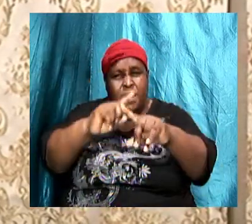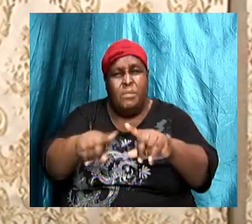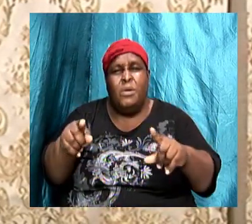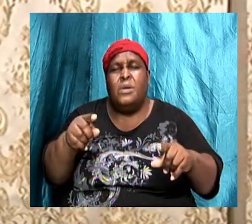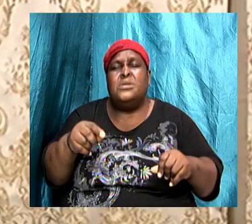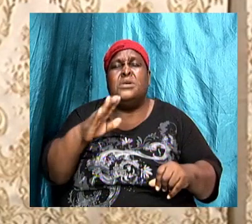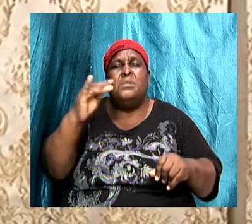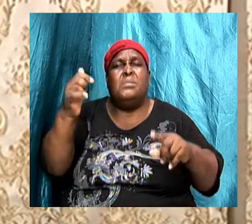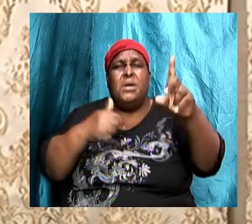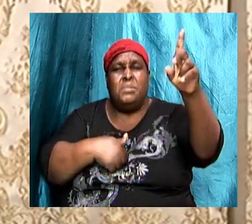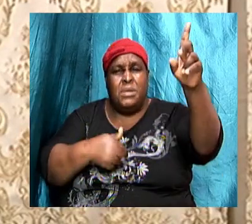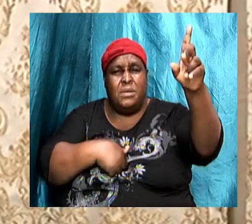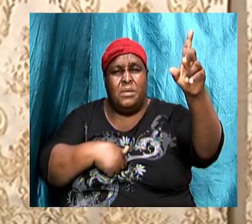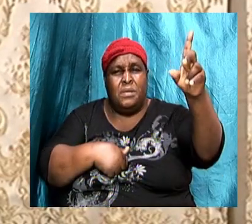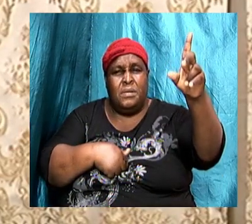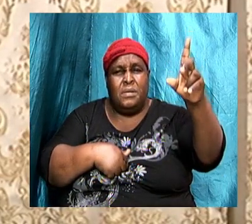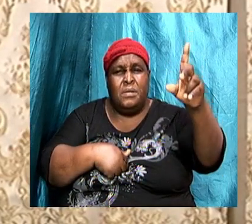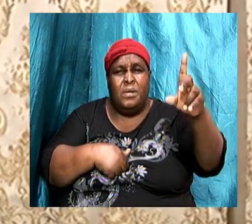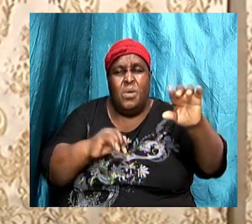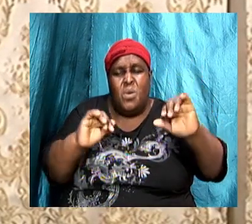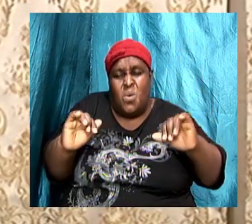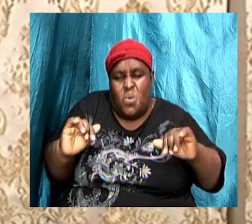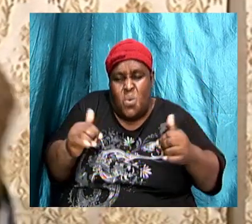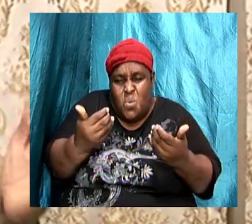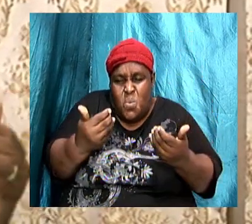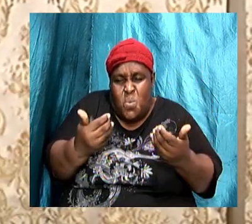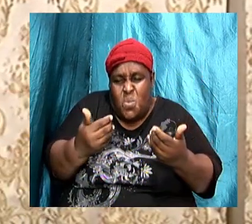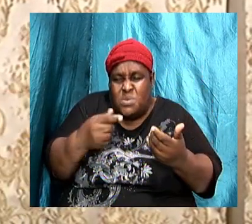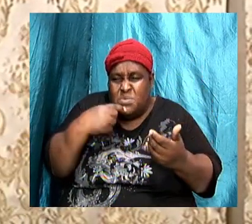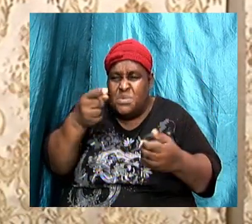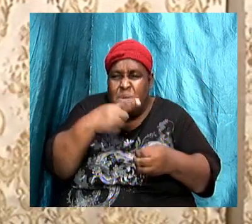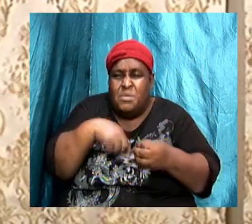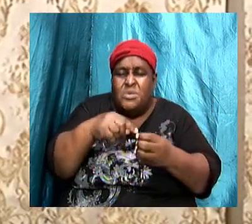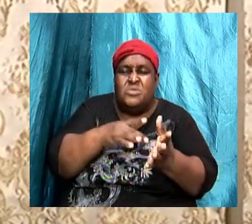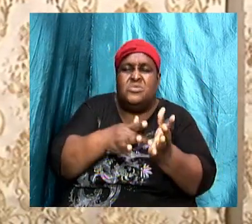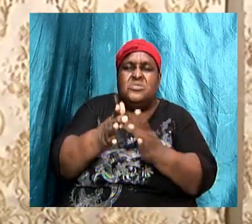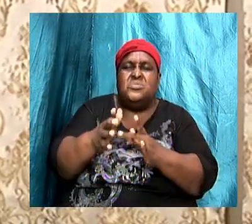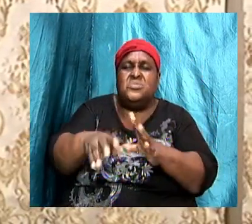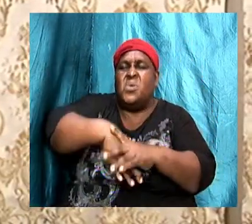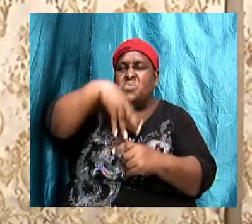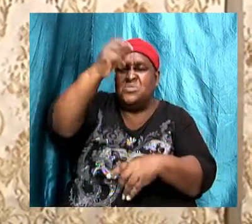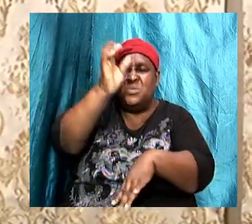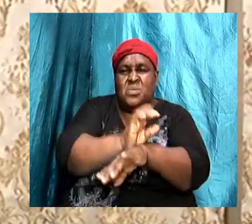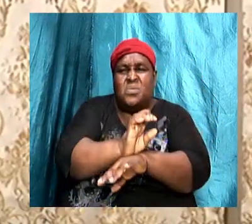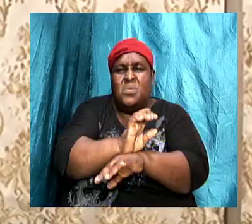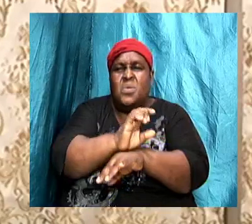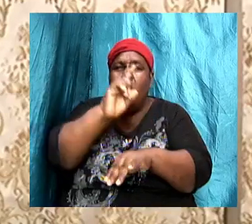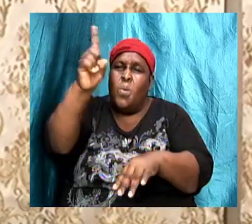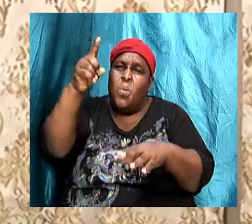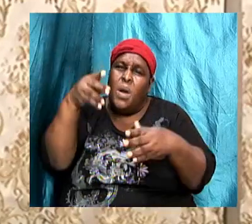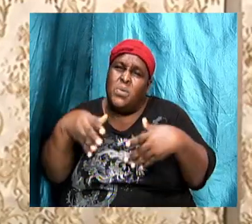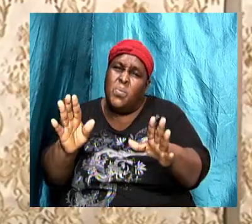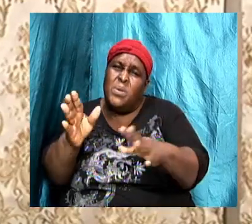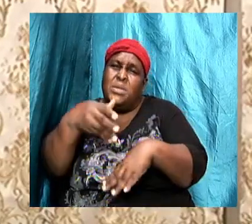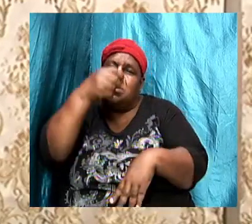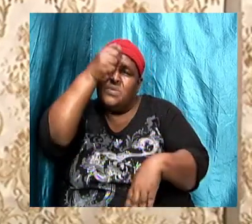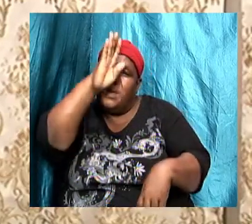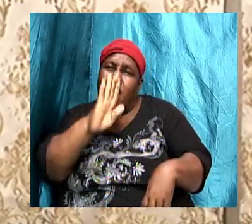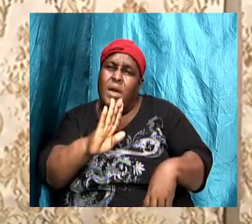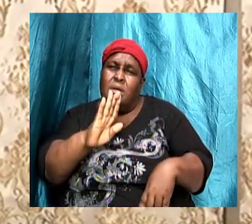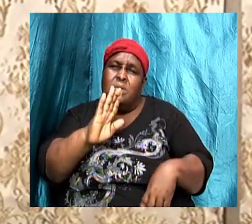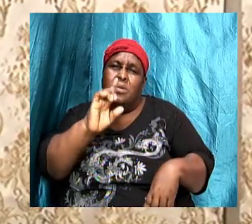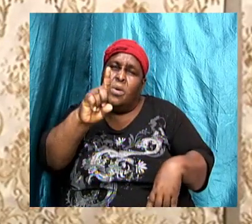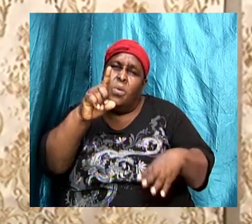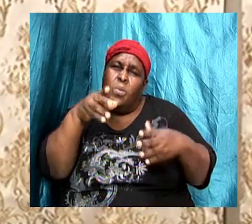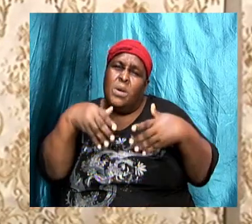approach Jesus outside of the church? No way. So there is one way to God, one way to heaven, and it's